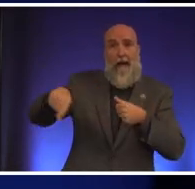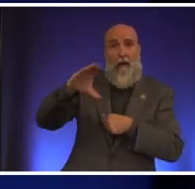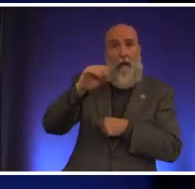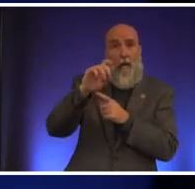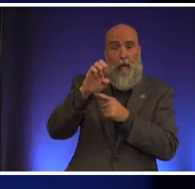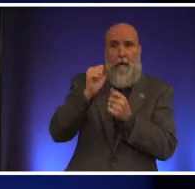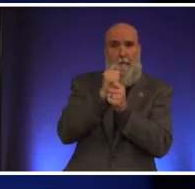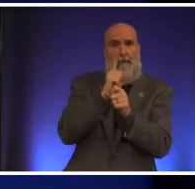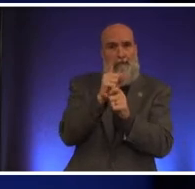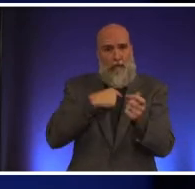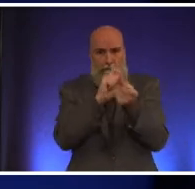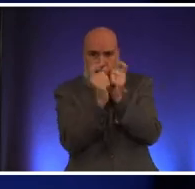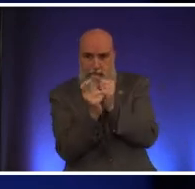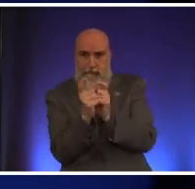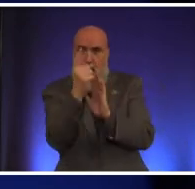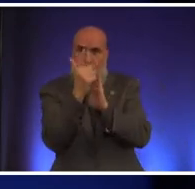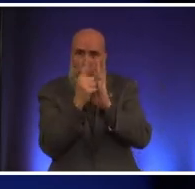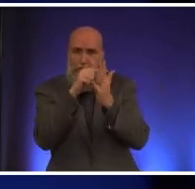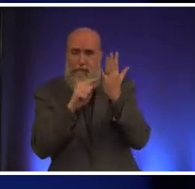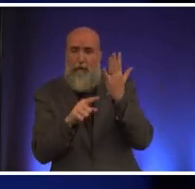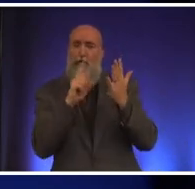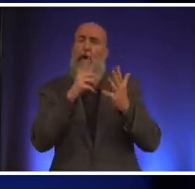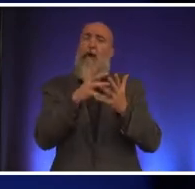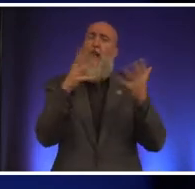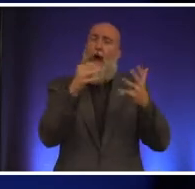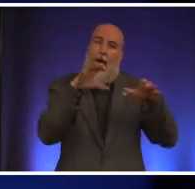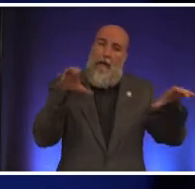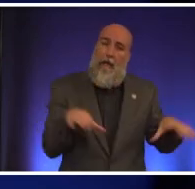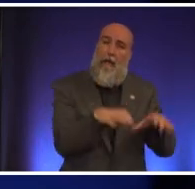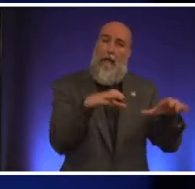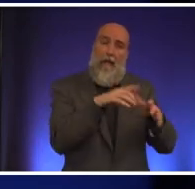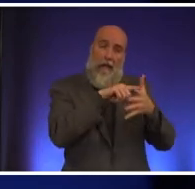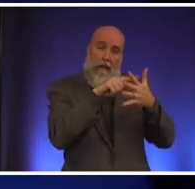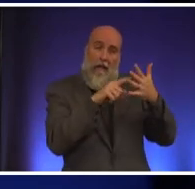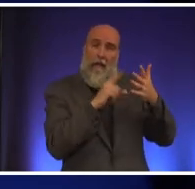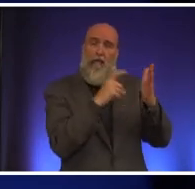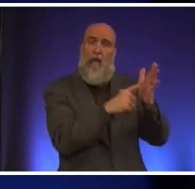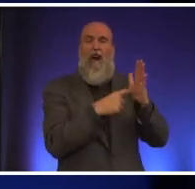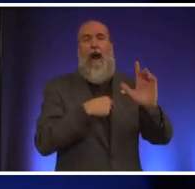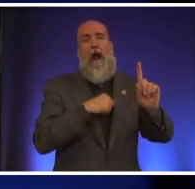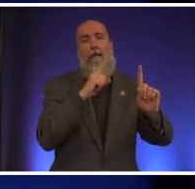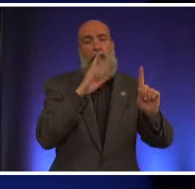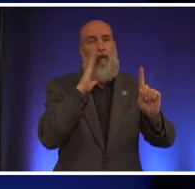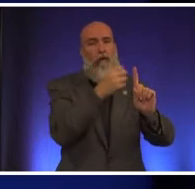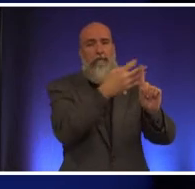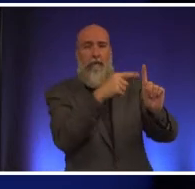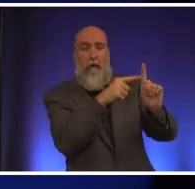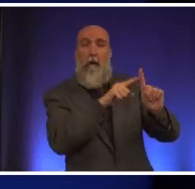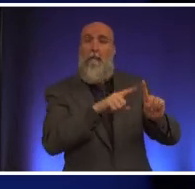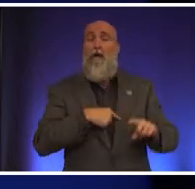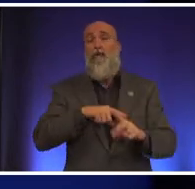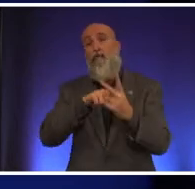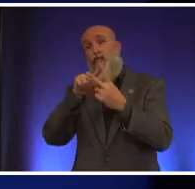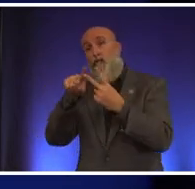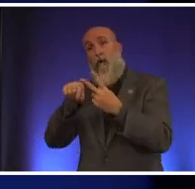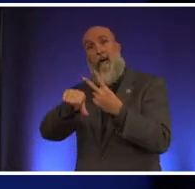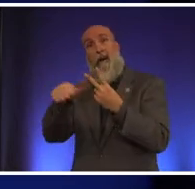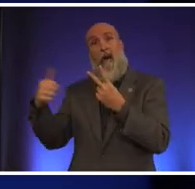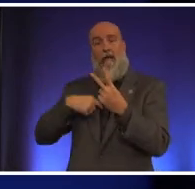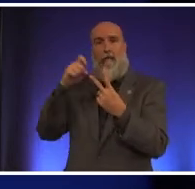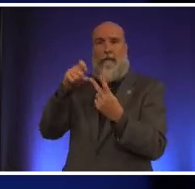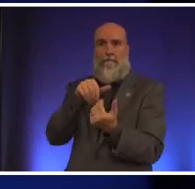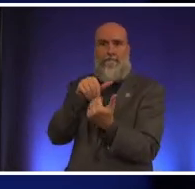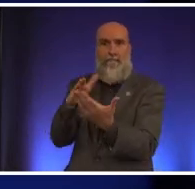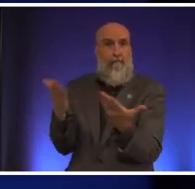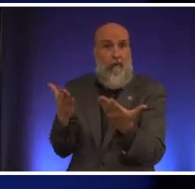development code so there's a lot of work that needs to go in that and i'm sure we'll talk more about that there are two other things that i think we ought to be addressing and